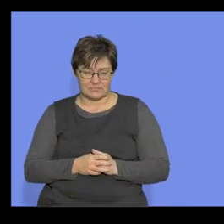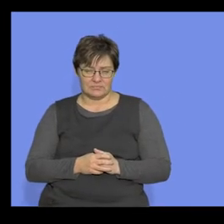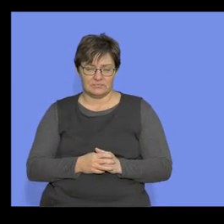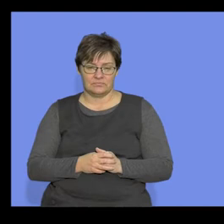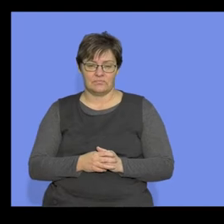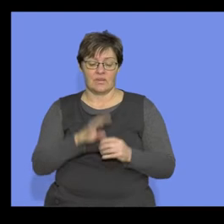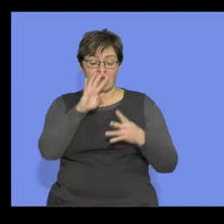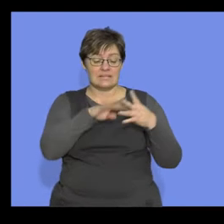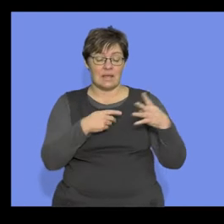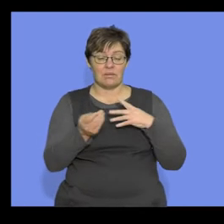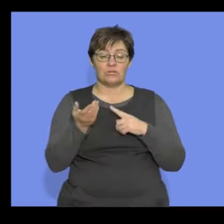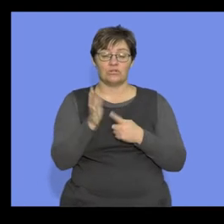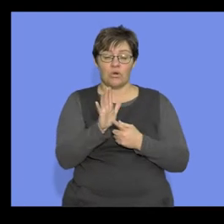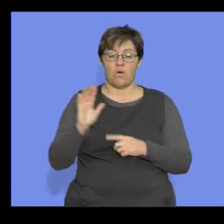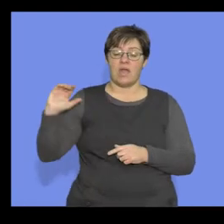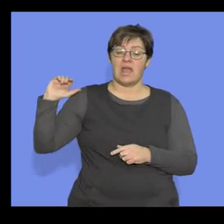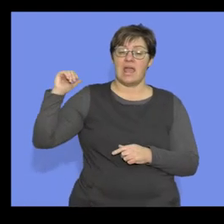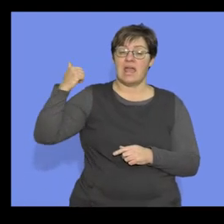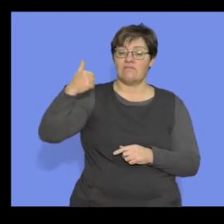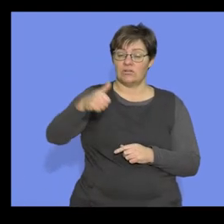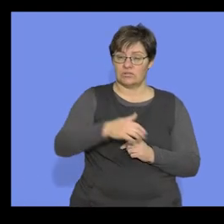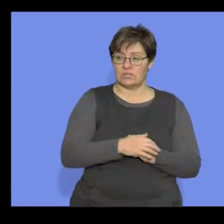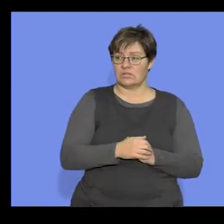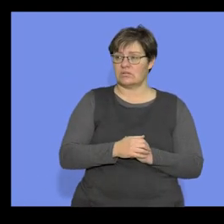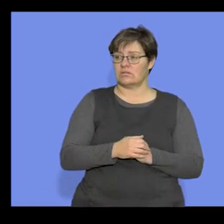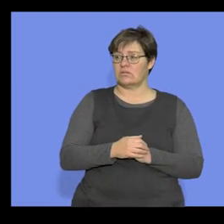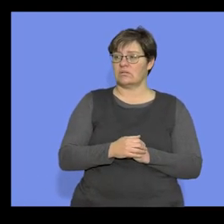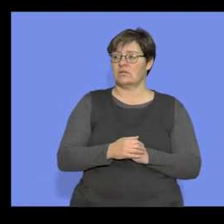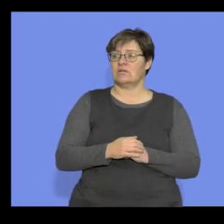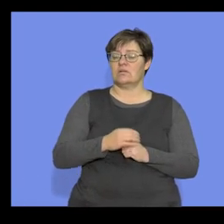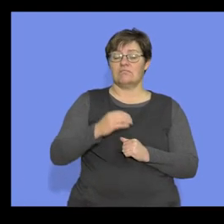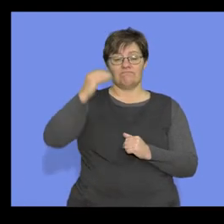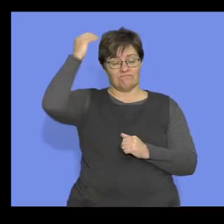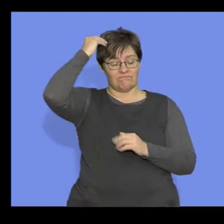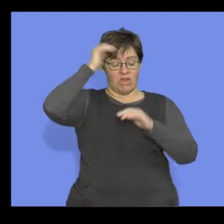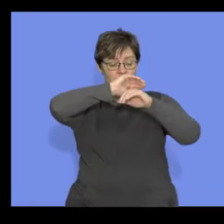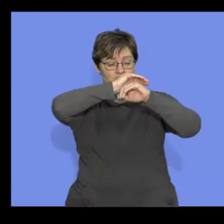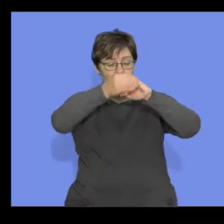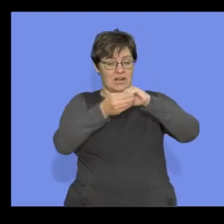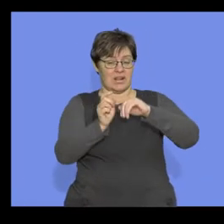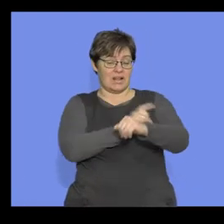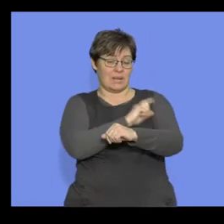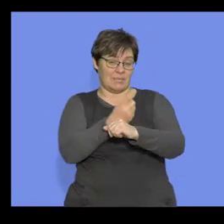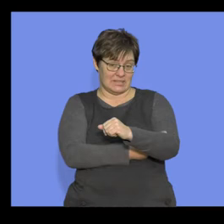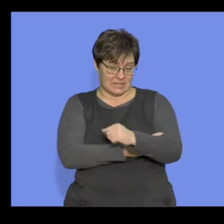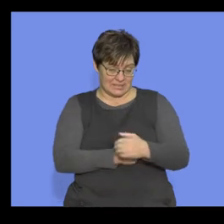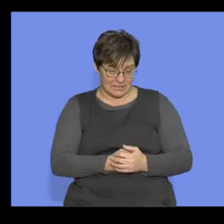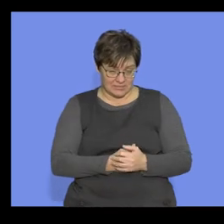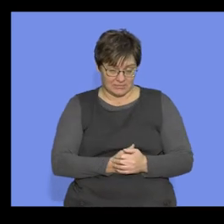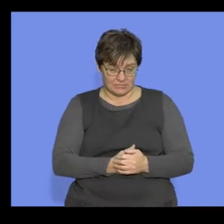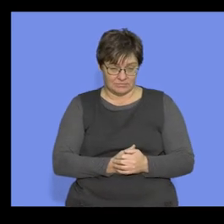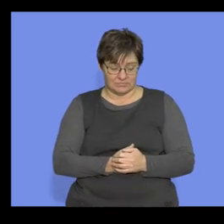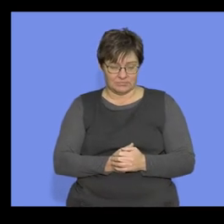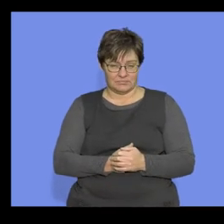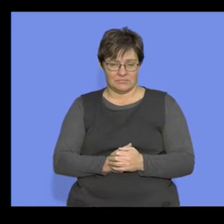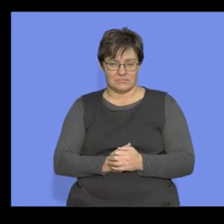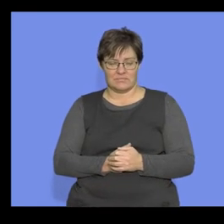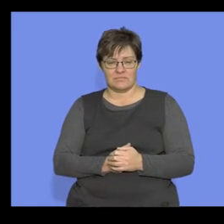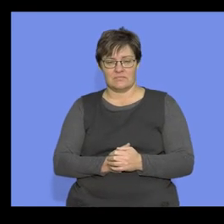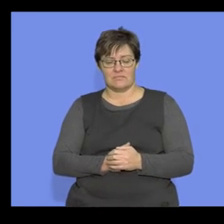to read from it. The table shows the evolution of cranial capacity. Remember what I said?